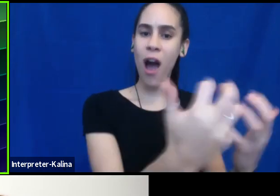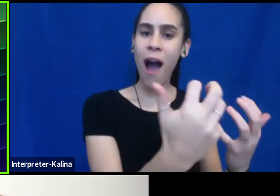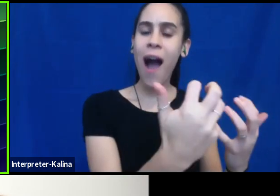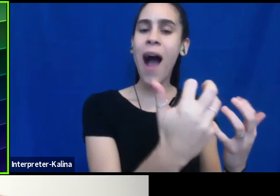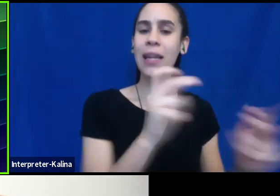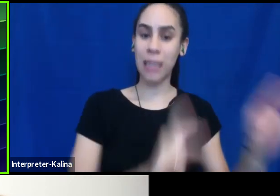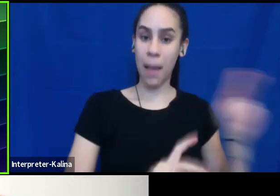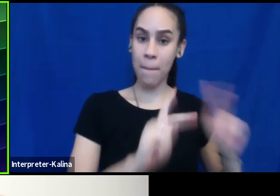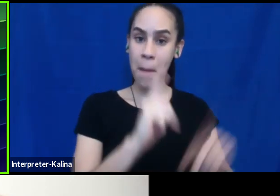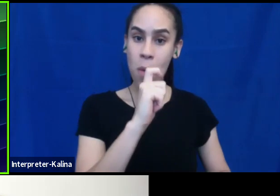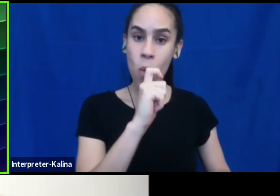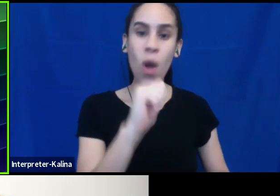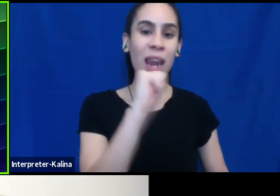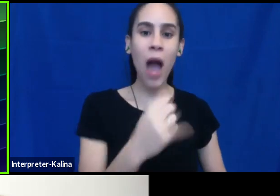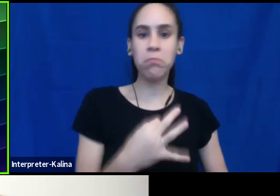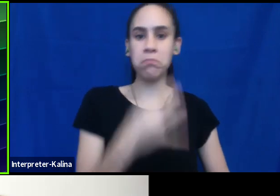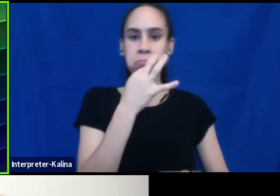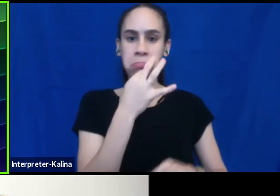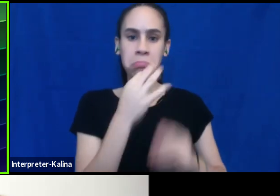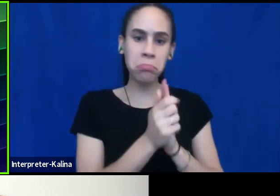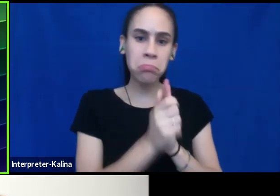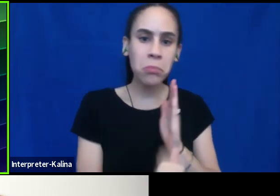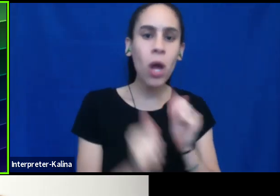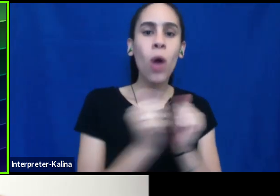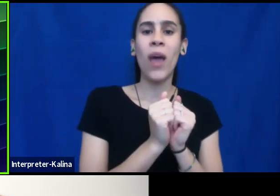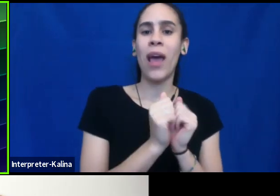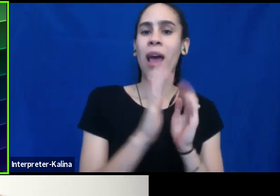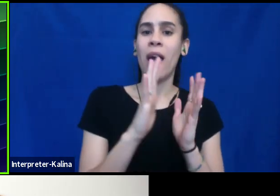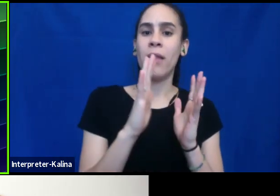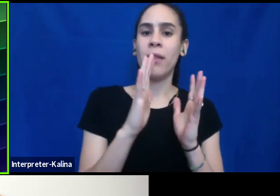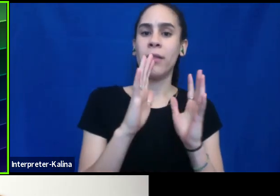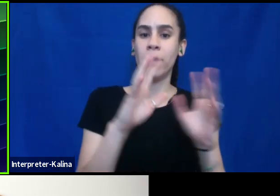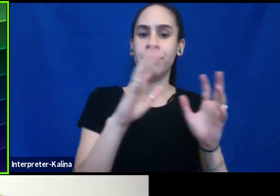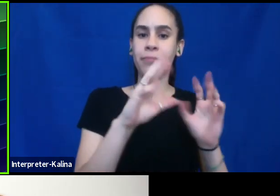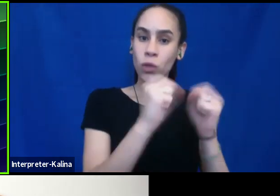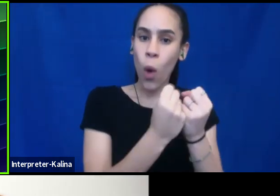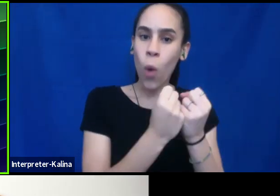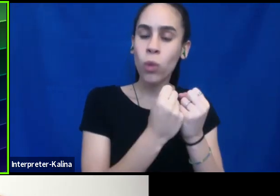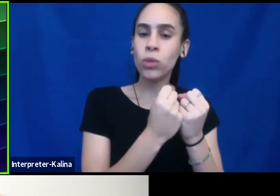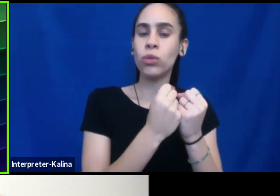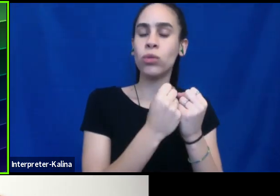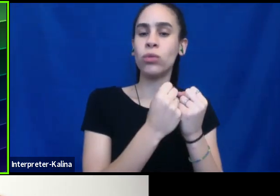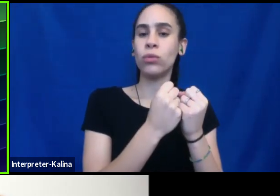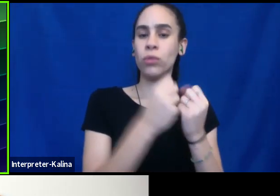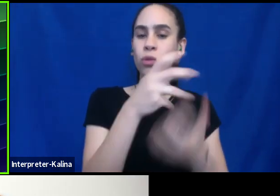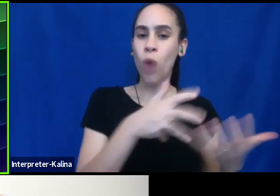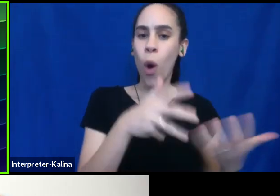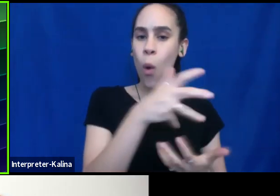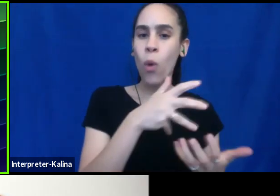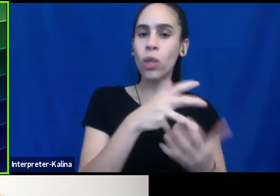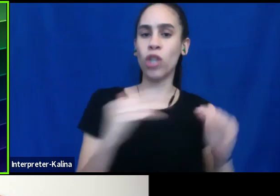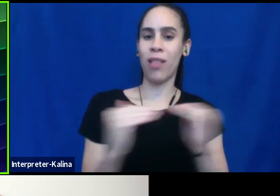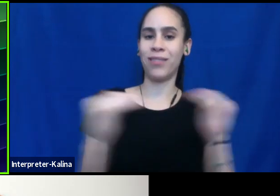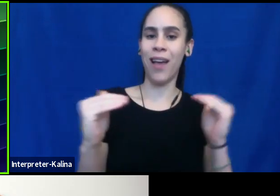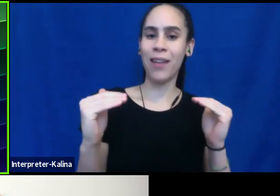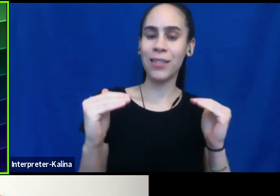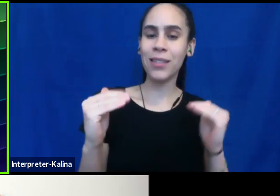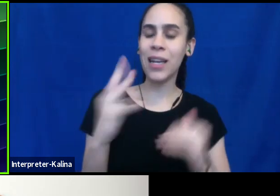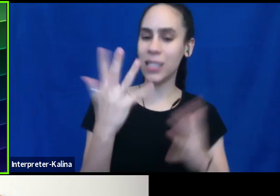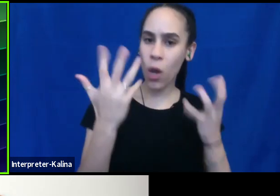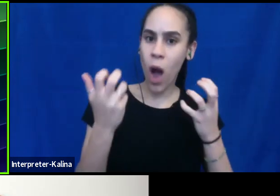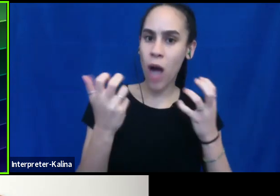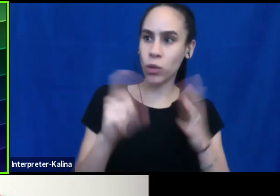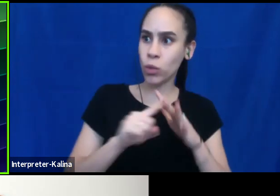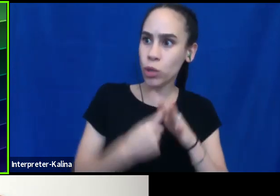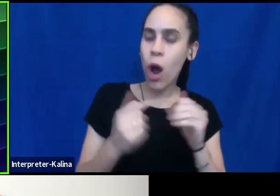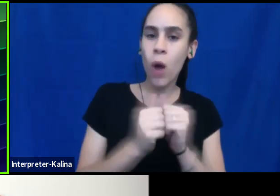um, very savvy in regards to social justice, but we're just sort of starting out and wanting to do the right thing. So a lot of teachers,